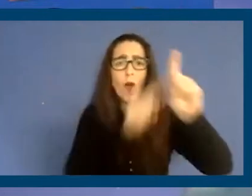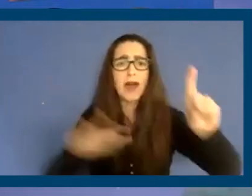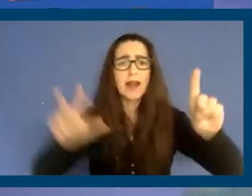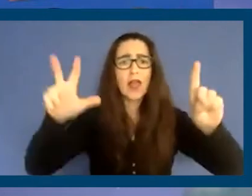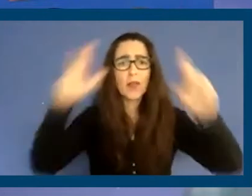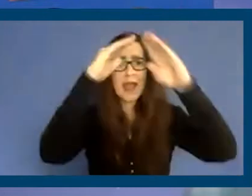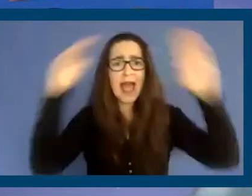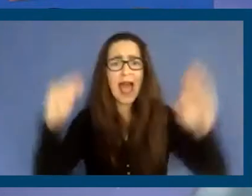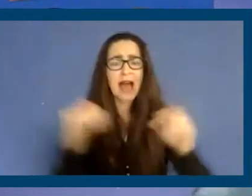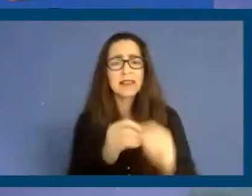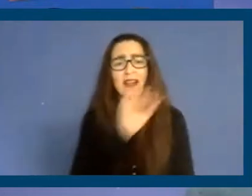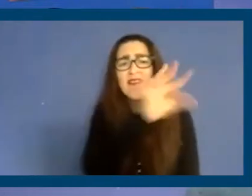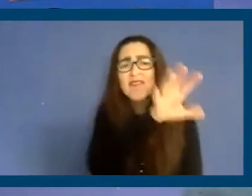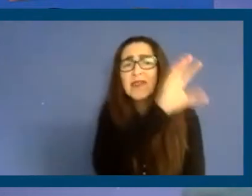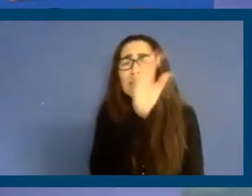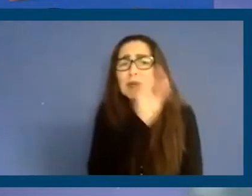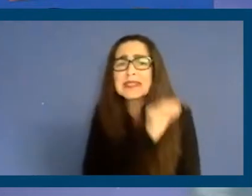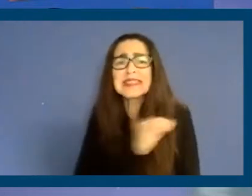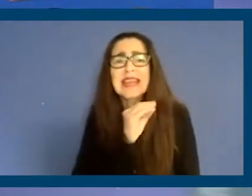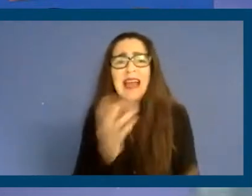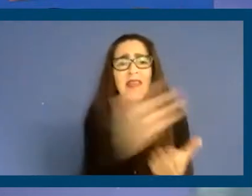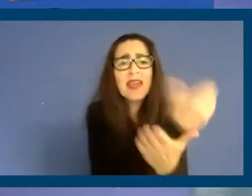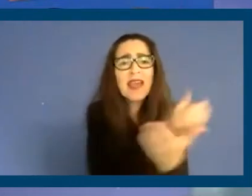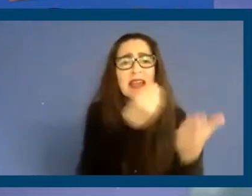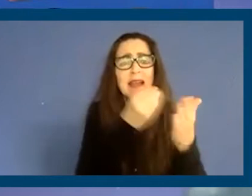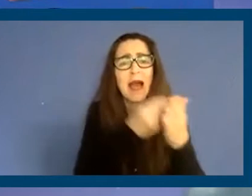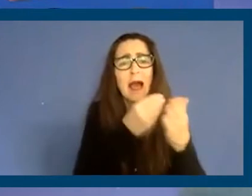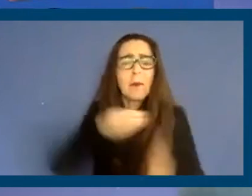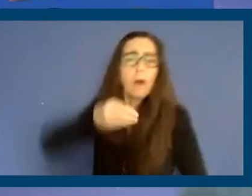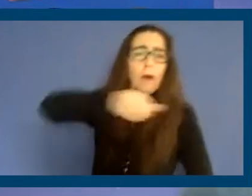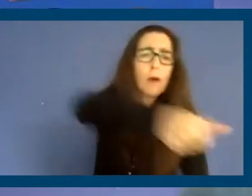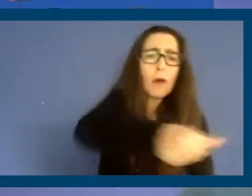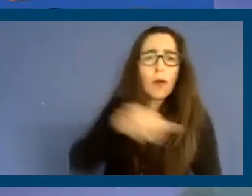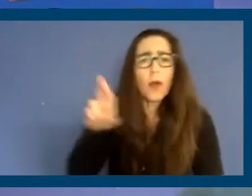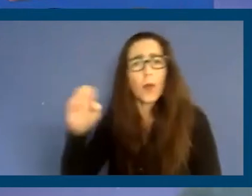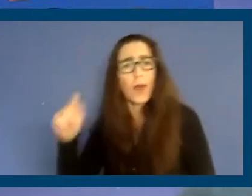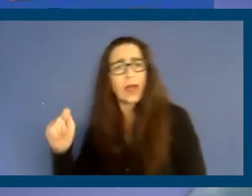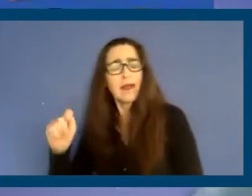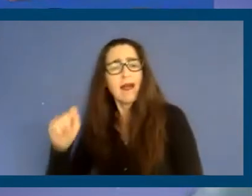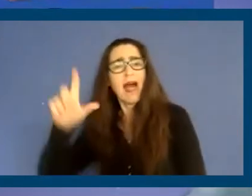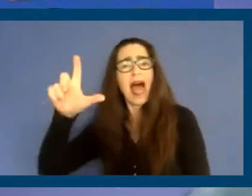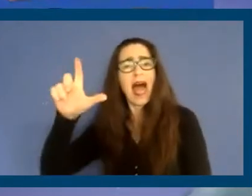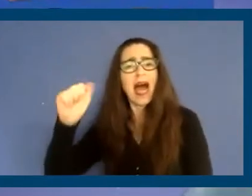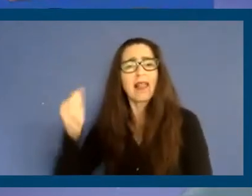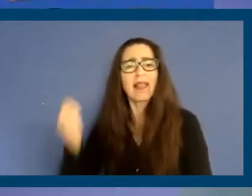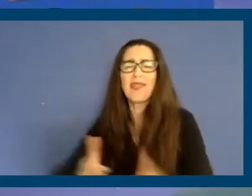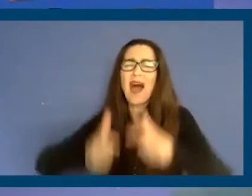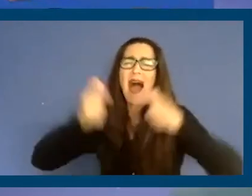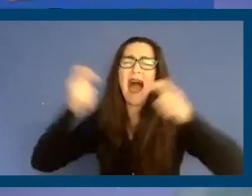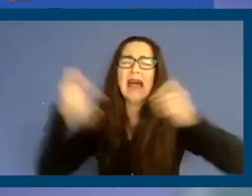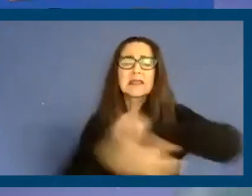spend at least 50% of their income on rent. L.A. highest poverty rate